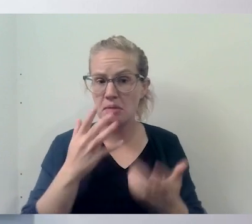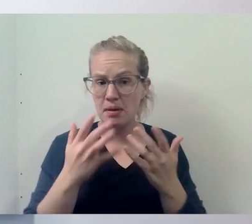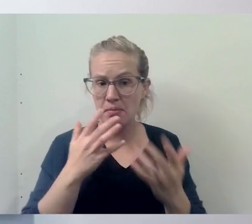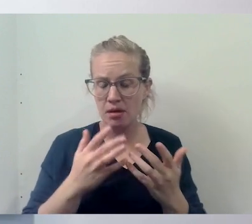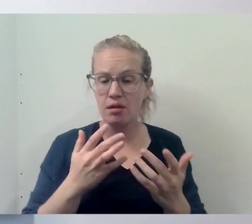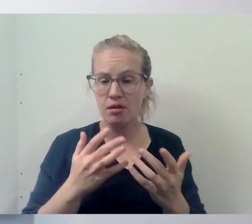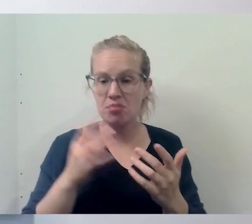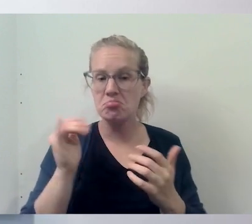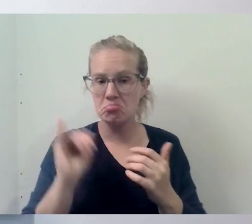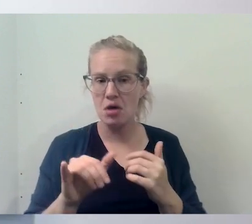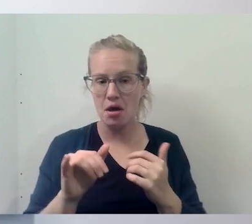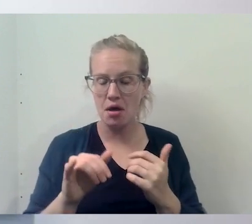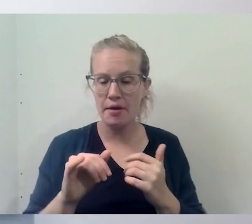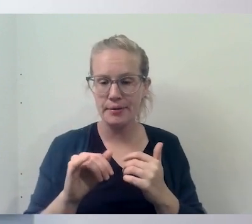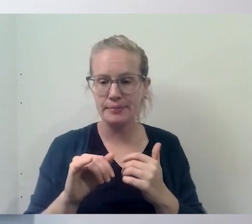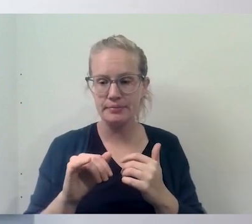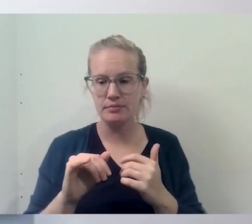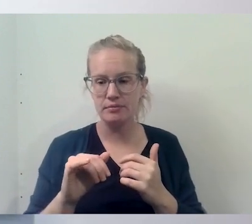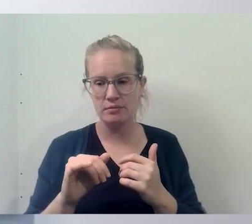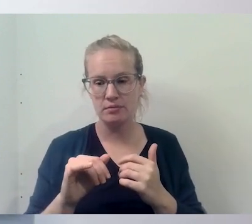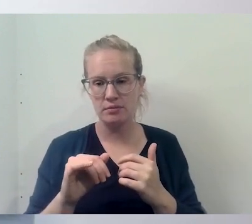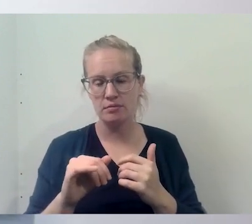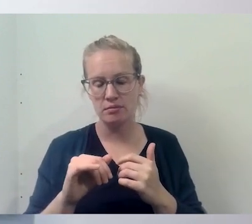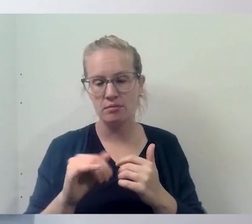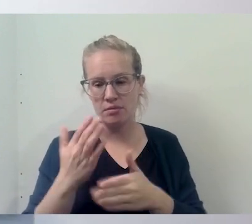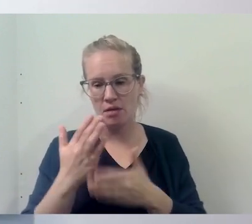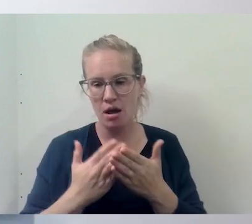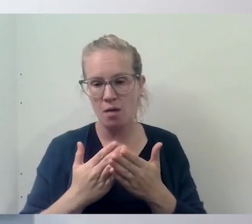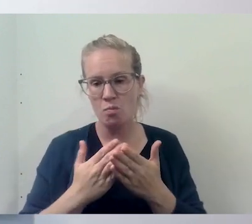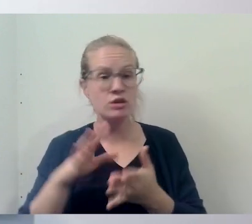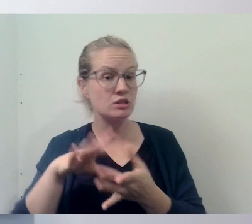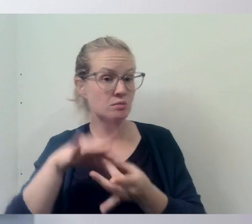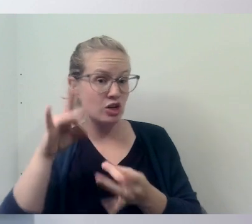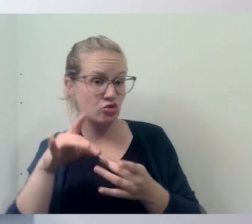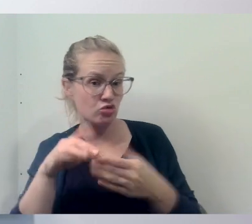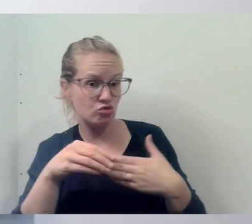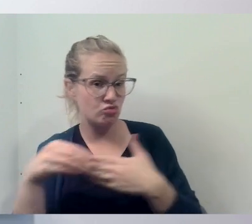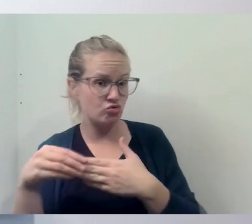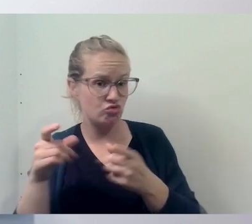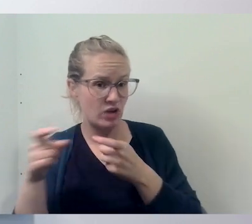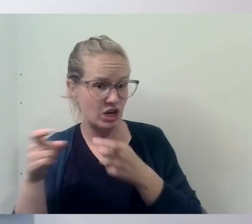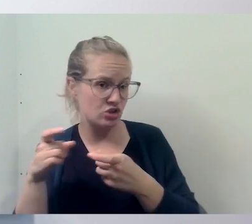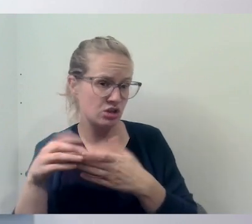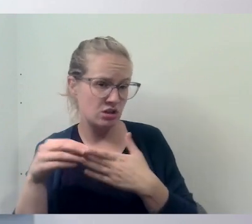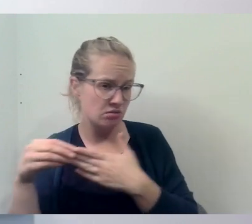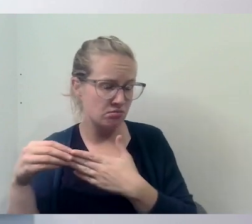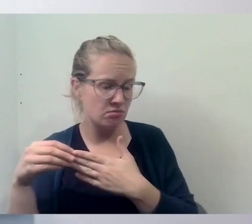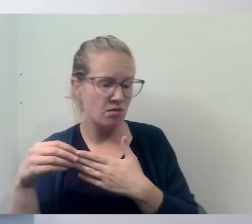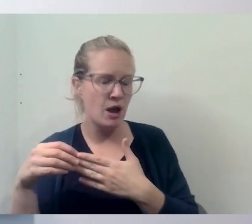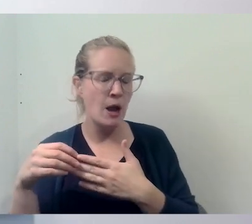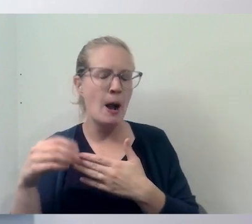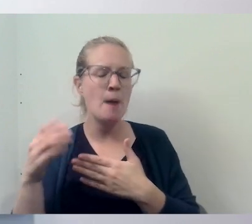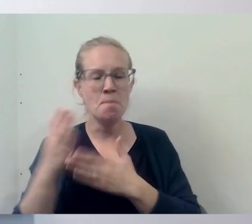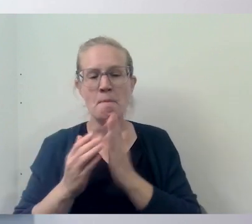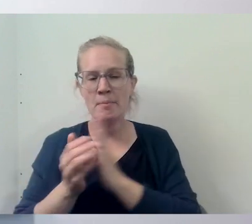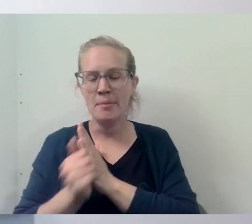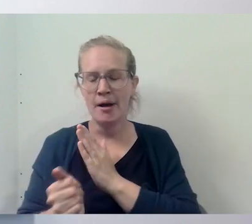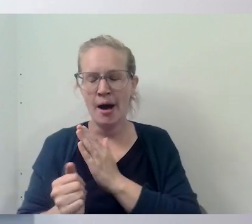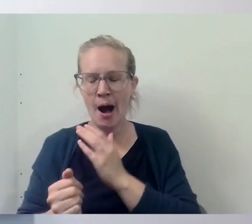then that may be some, some of the elements or even in spiritual direction. There may be some skills,